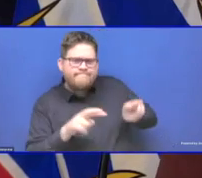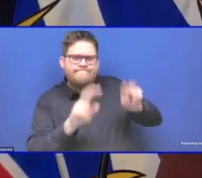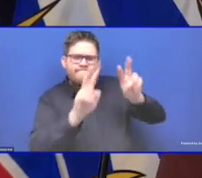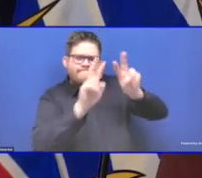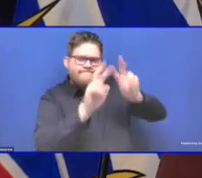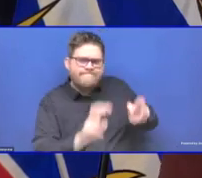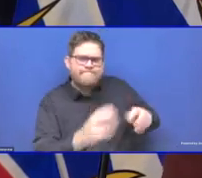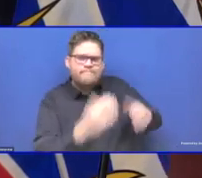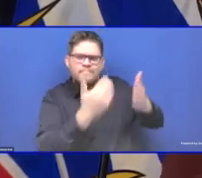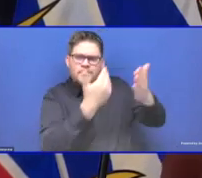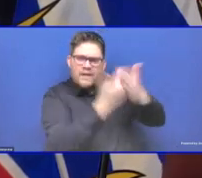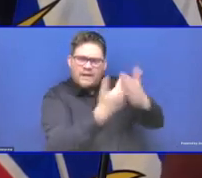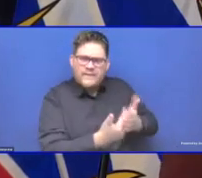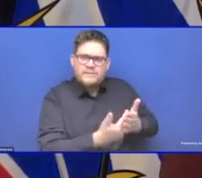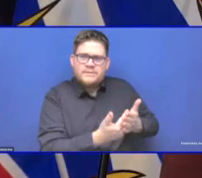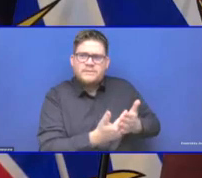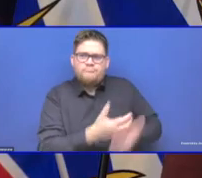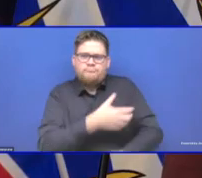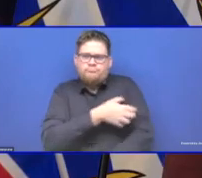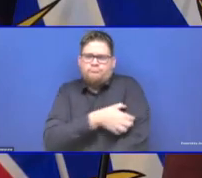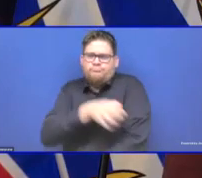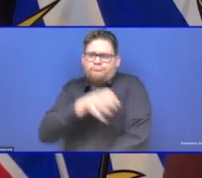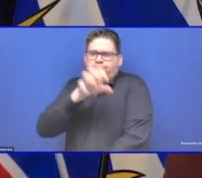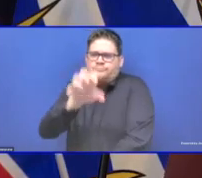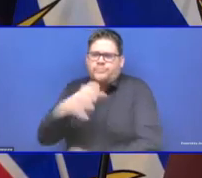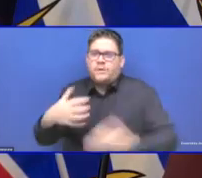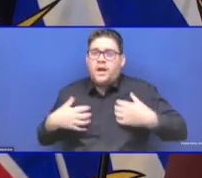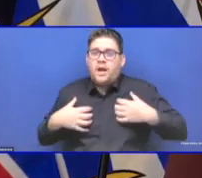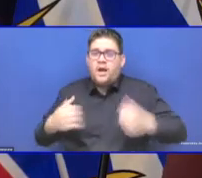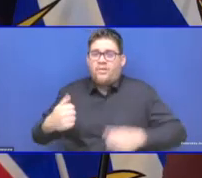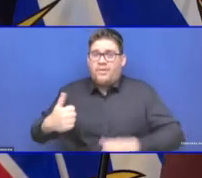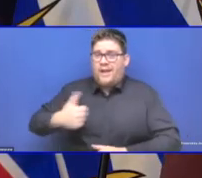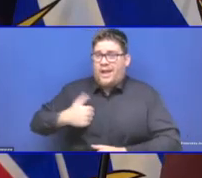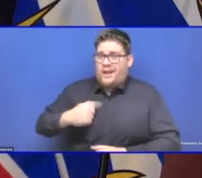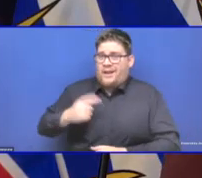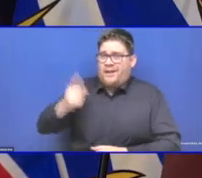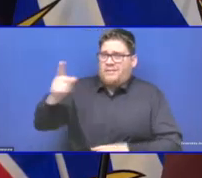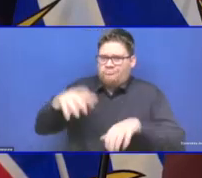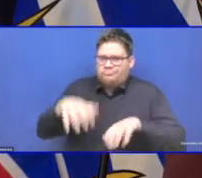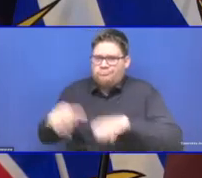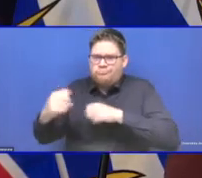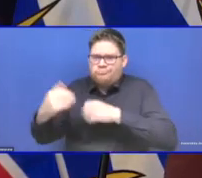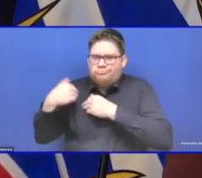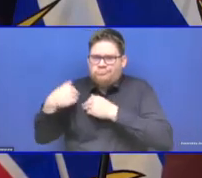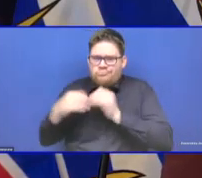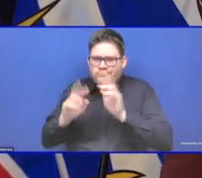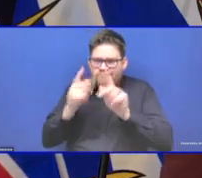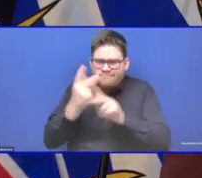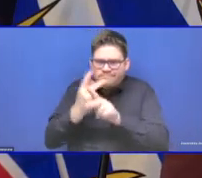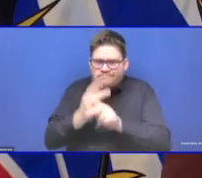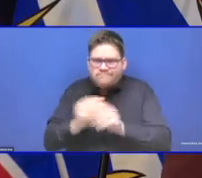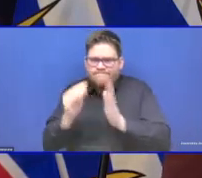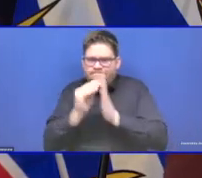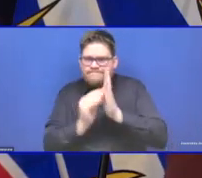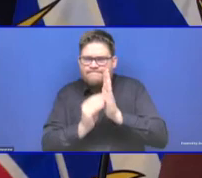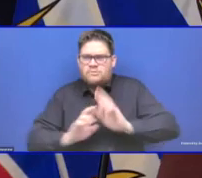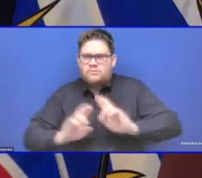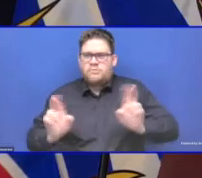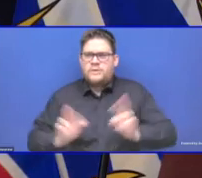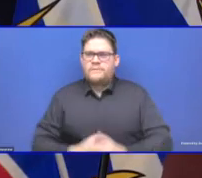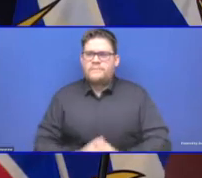important step. But then we need to make it, we need parents to understand the impact it's going to be on their